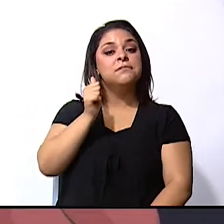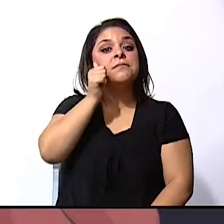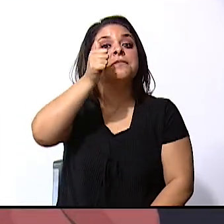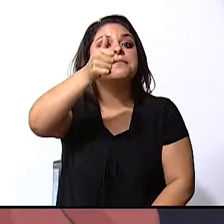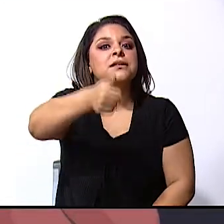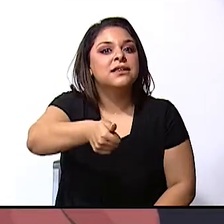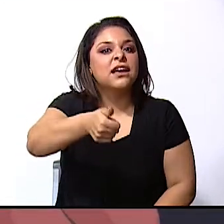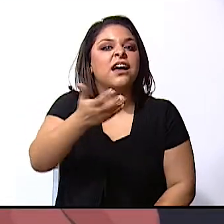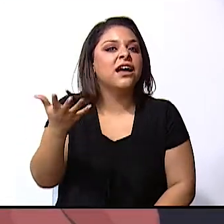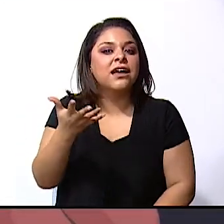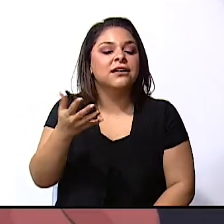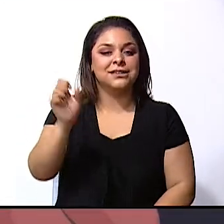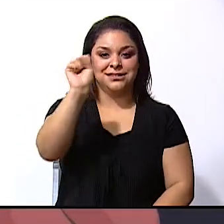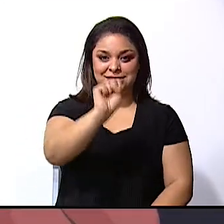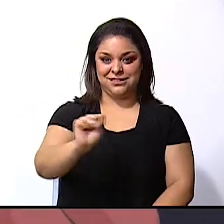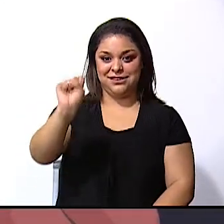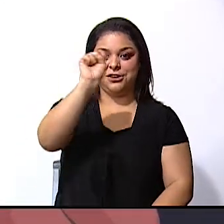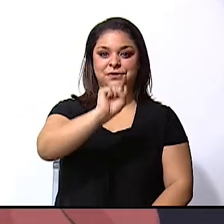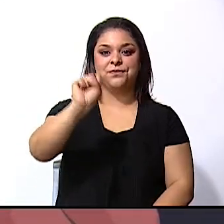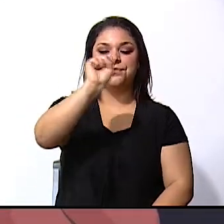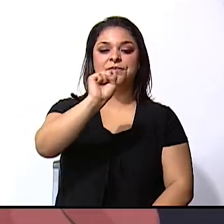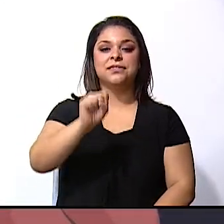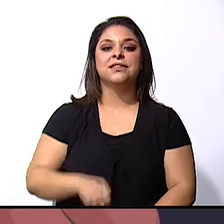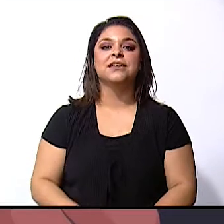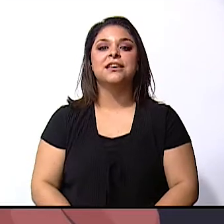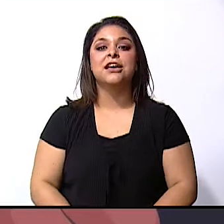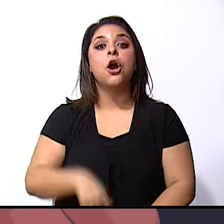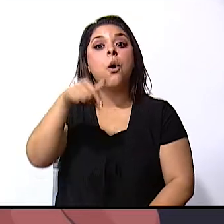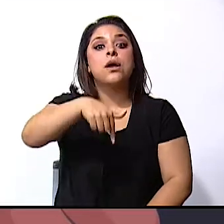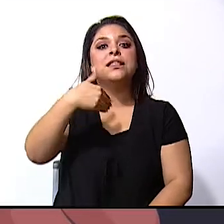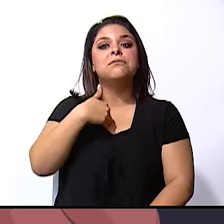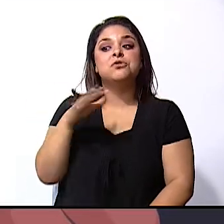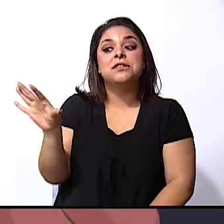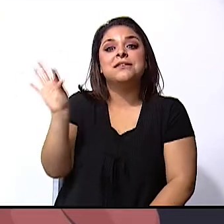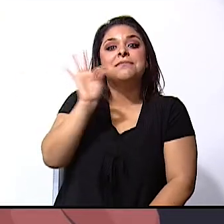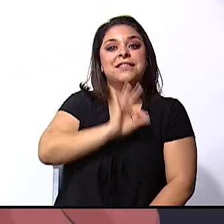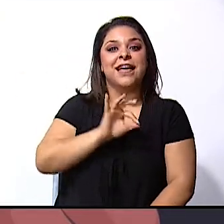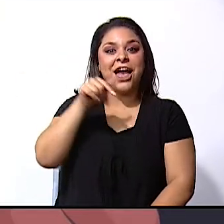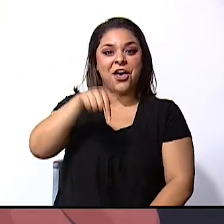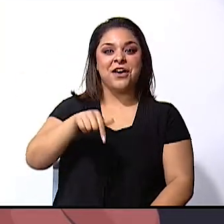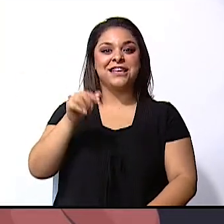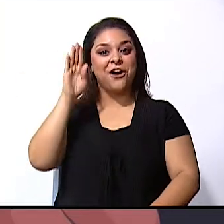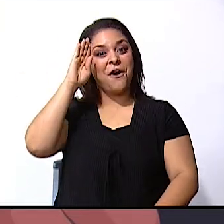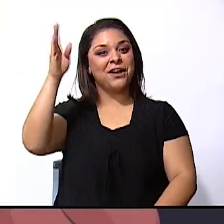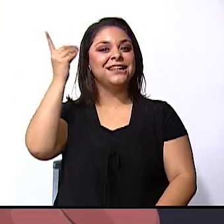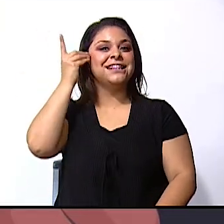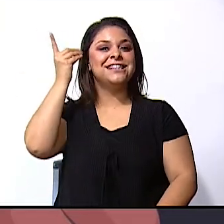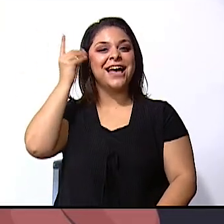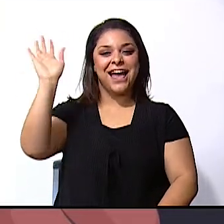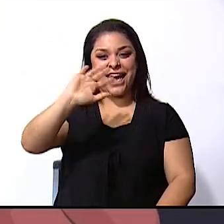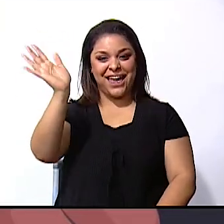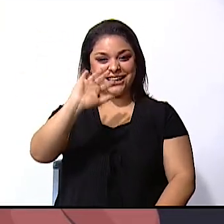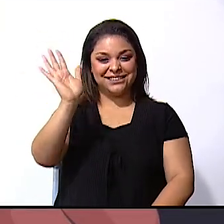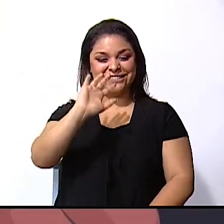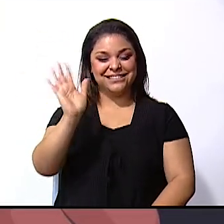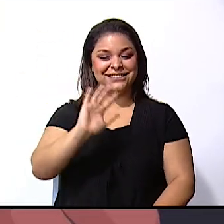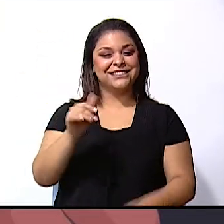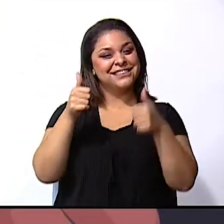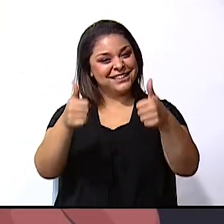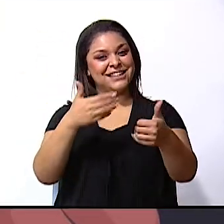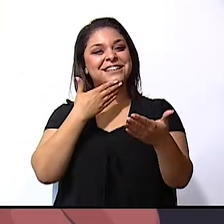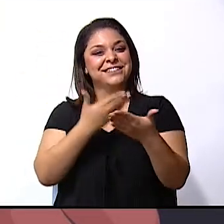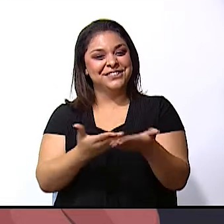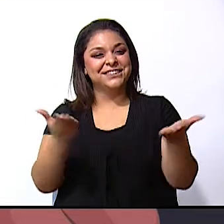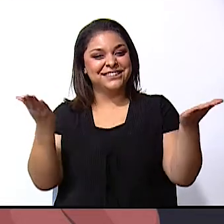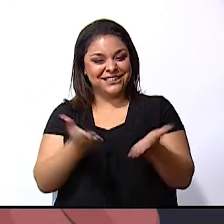okay and we have a new classmate today hi diana how are you hello nice to meet you